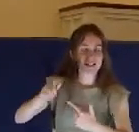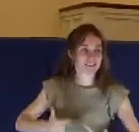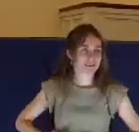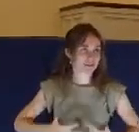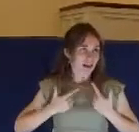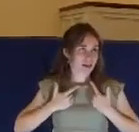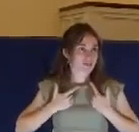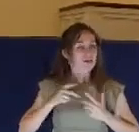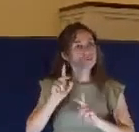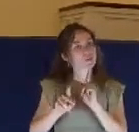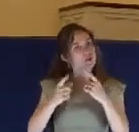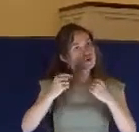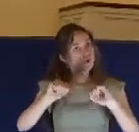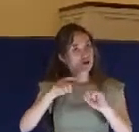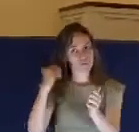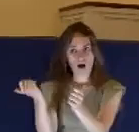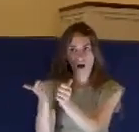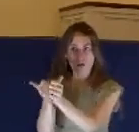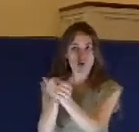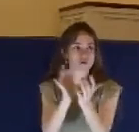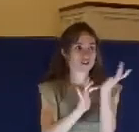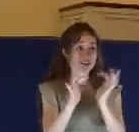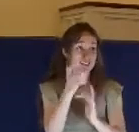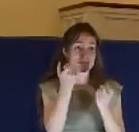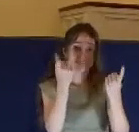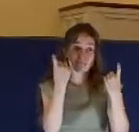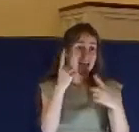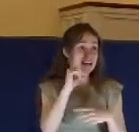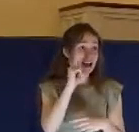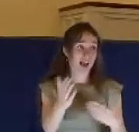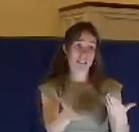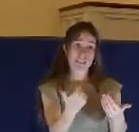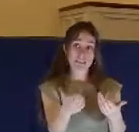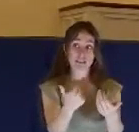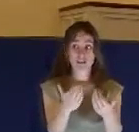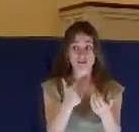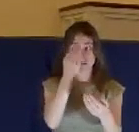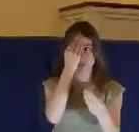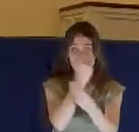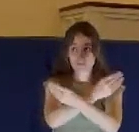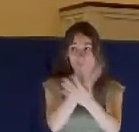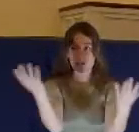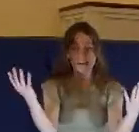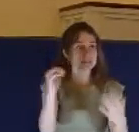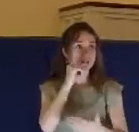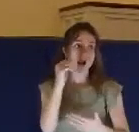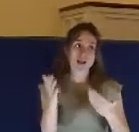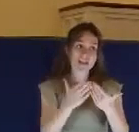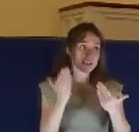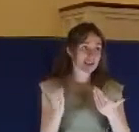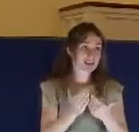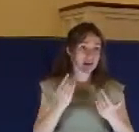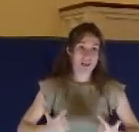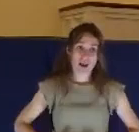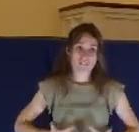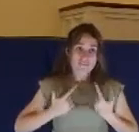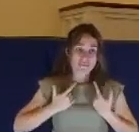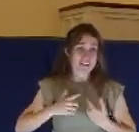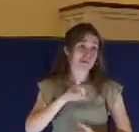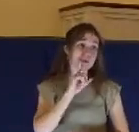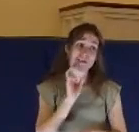footsteps of Jesus. But let me just say this. It's not an easy thing. It's not an easy notion. In fact, it's very hard.